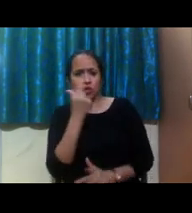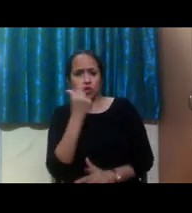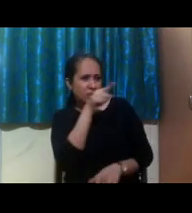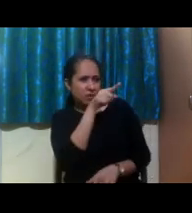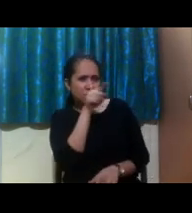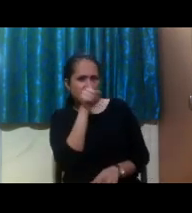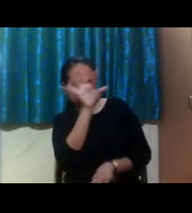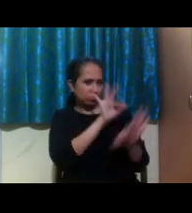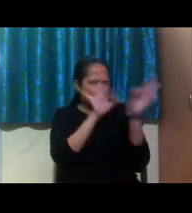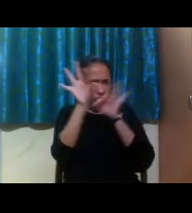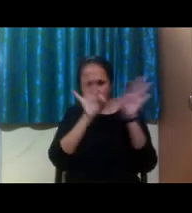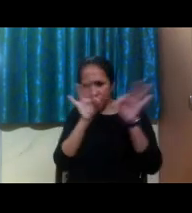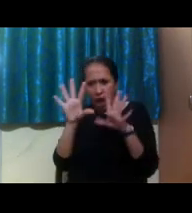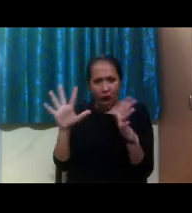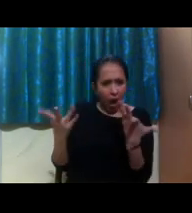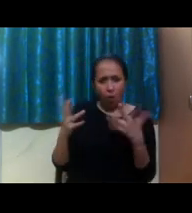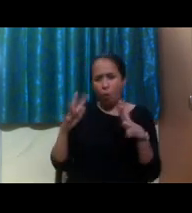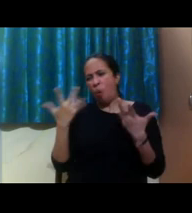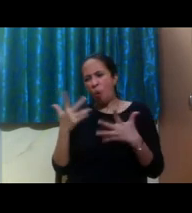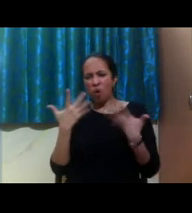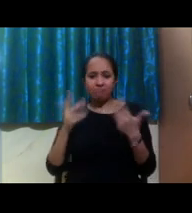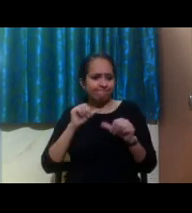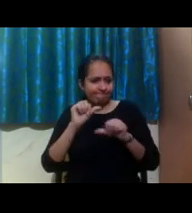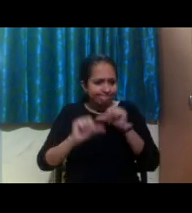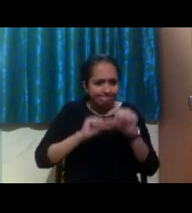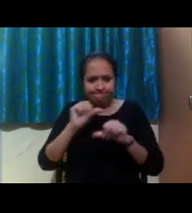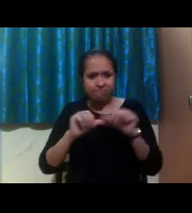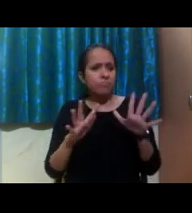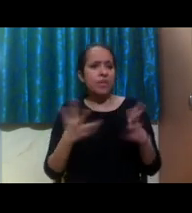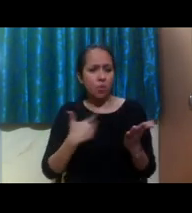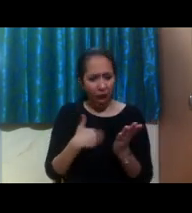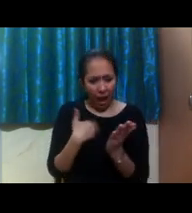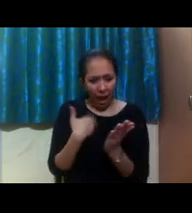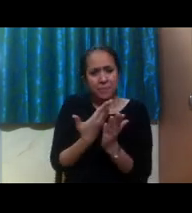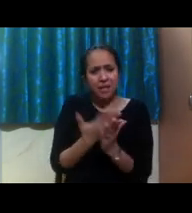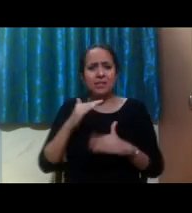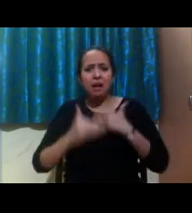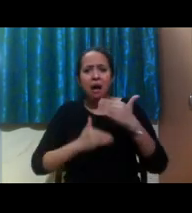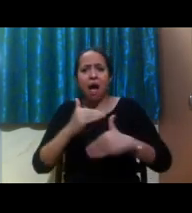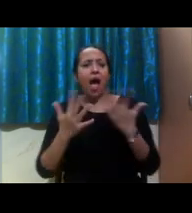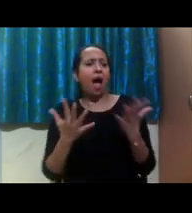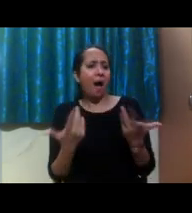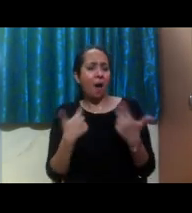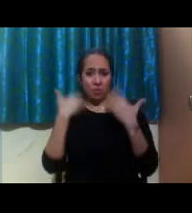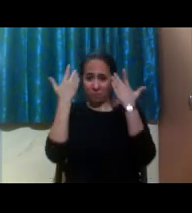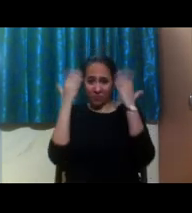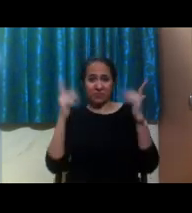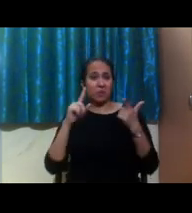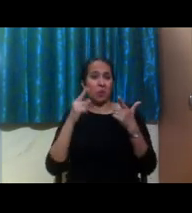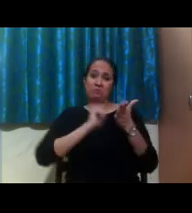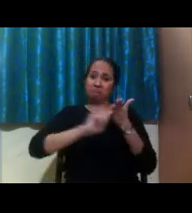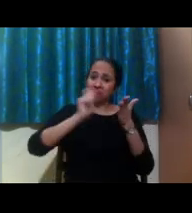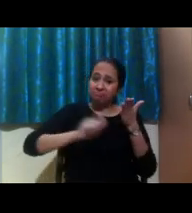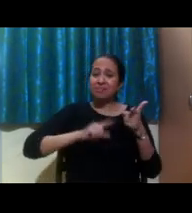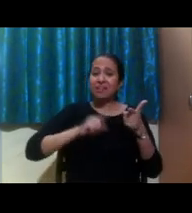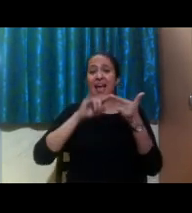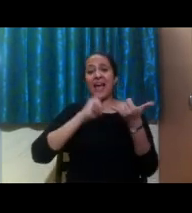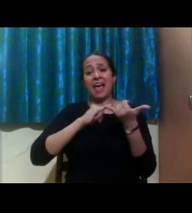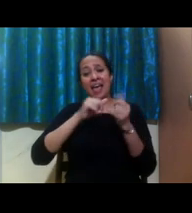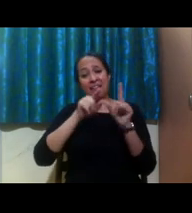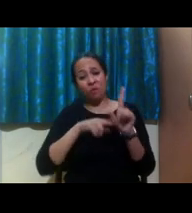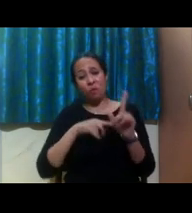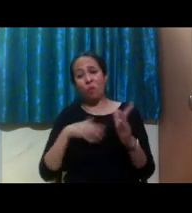as well as any step in, um, the application process, such as writing essays or applying for financial aid,